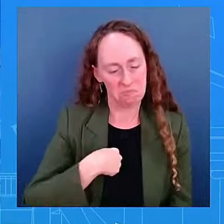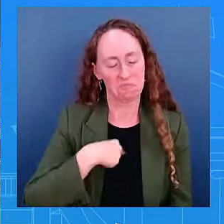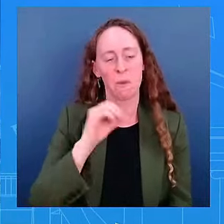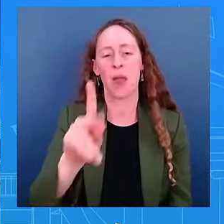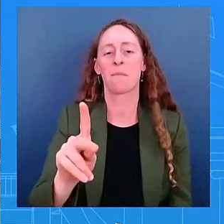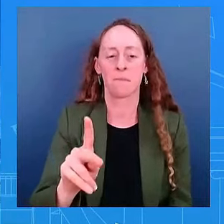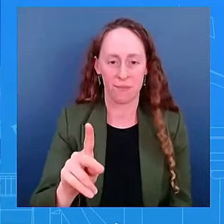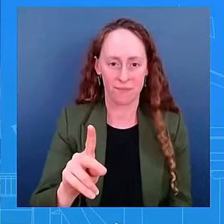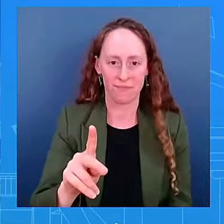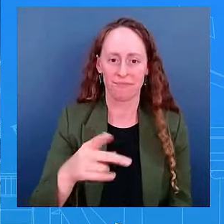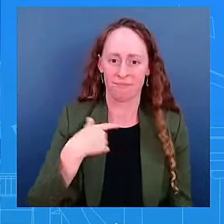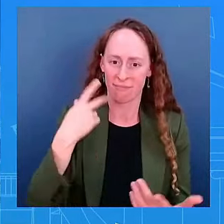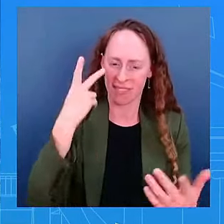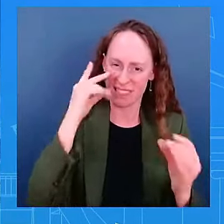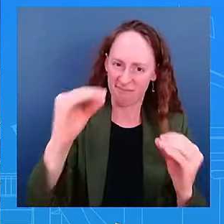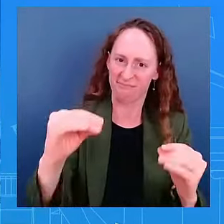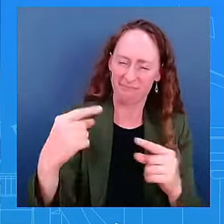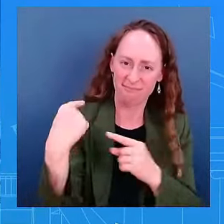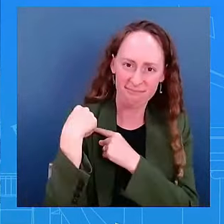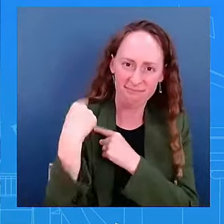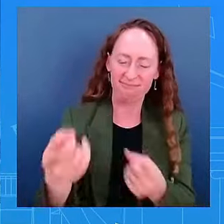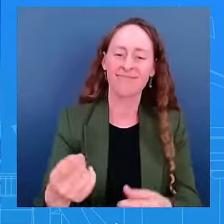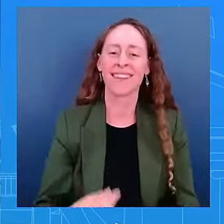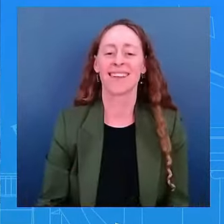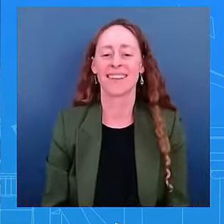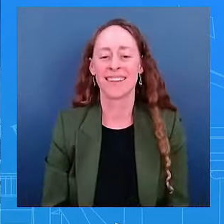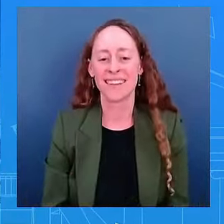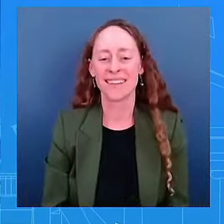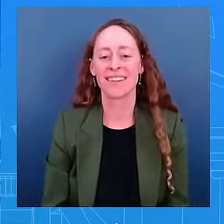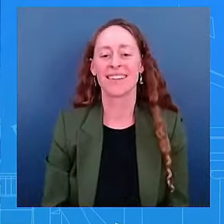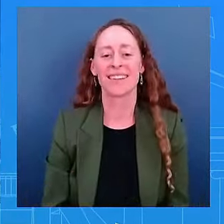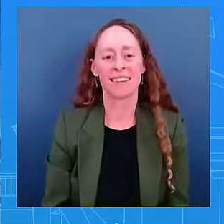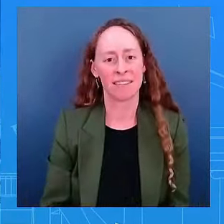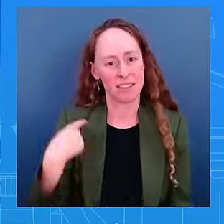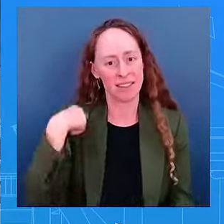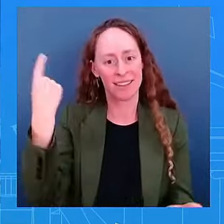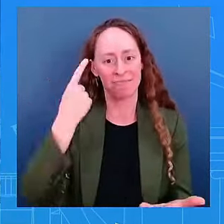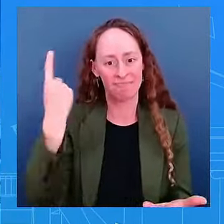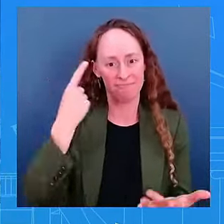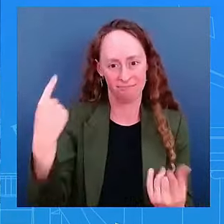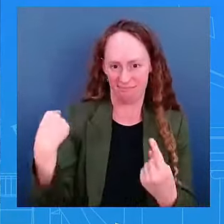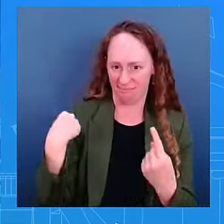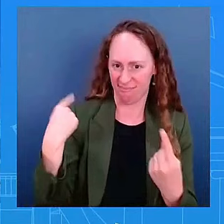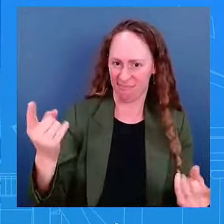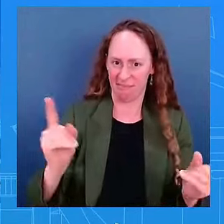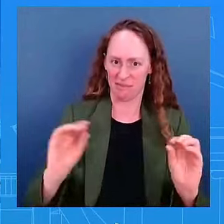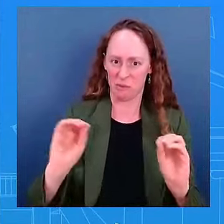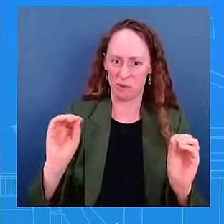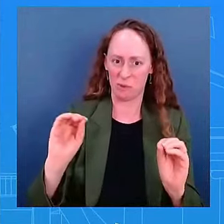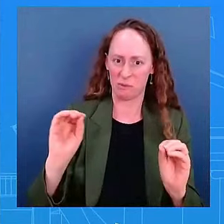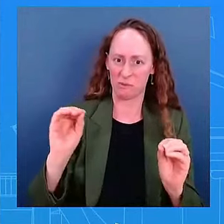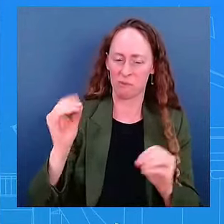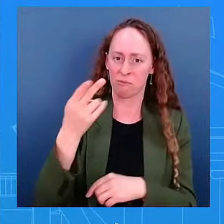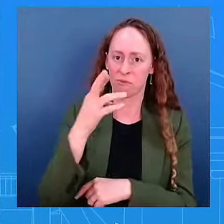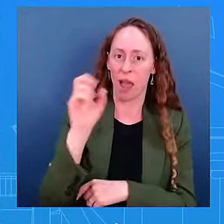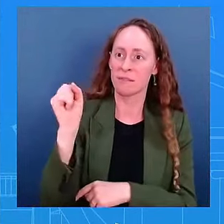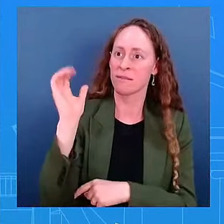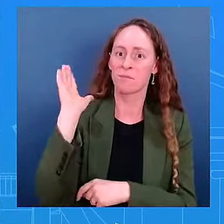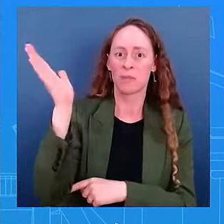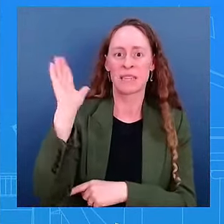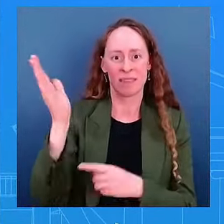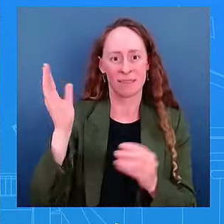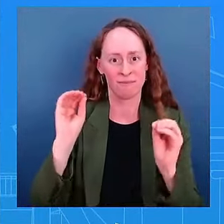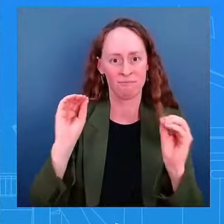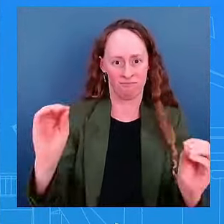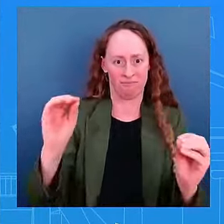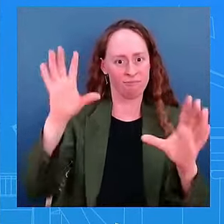Well, you guys haven't had a press briefing since President Biden dropped out of the race. The President hasn't been here. He just got here